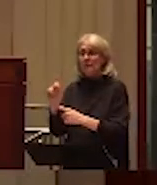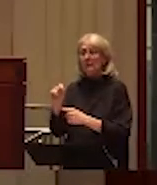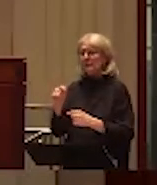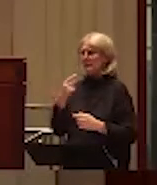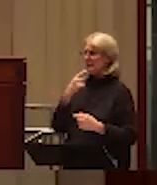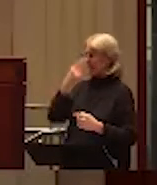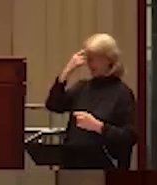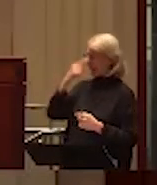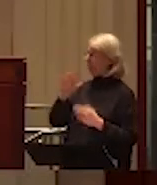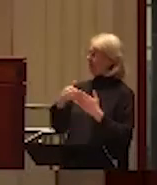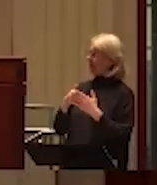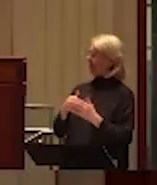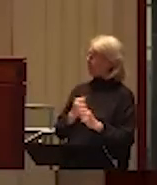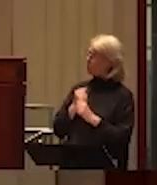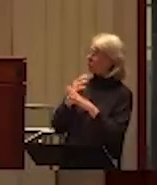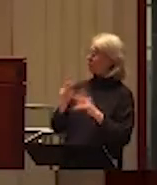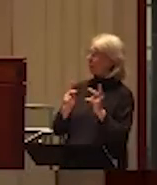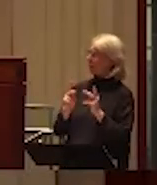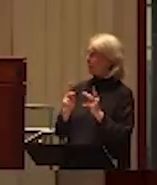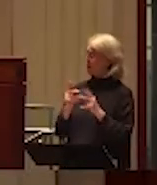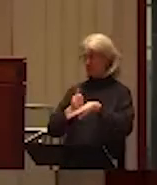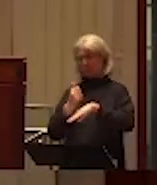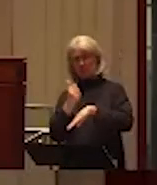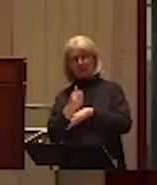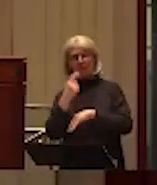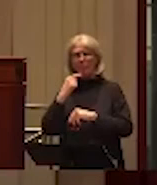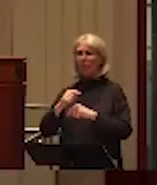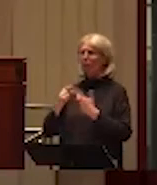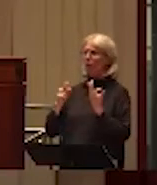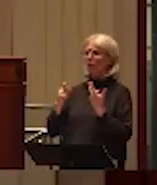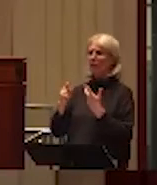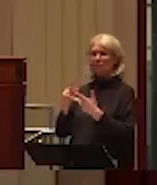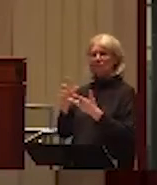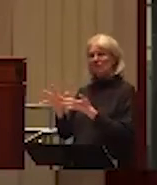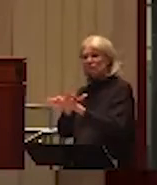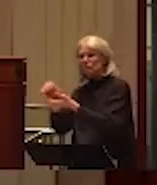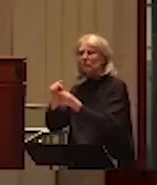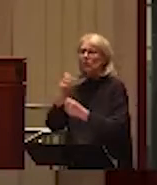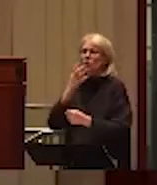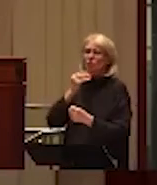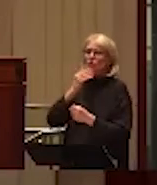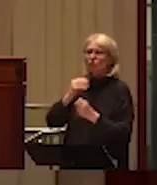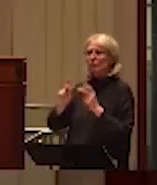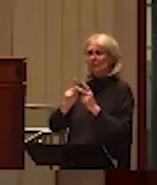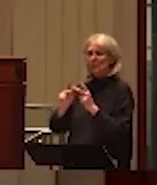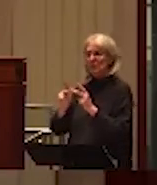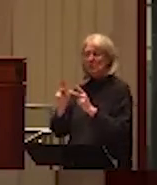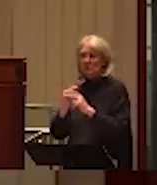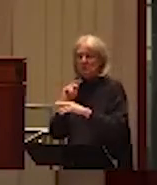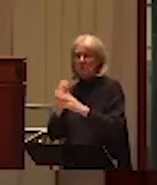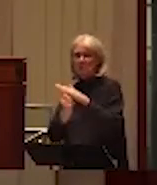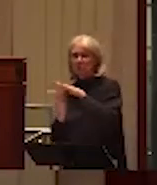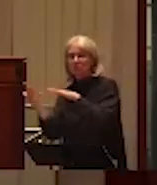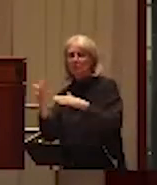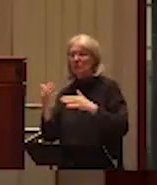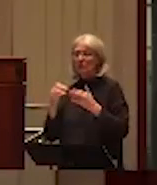Germans should be guilty for the Nazi camps and everything like that. And others have argued that collective guilt is quite a